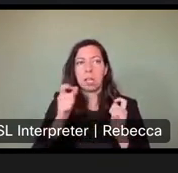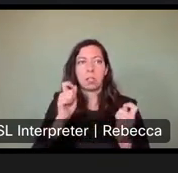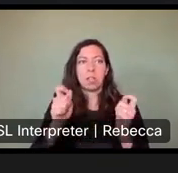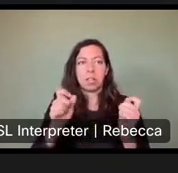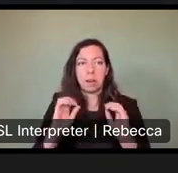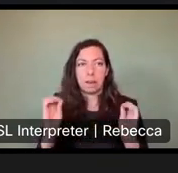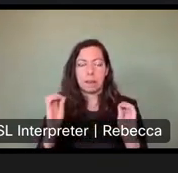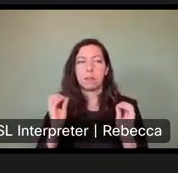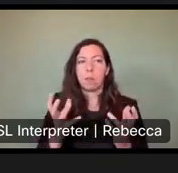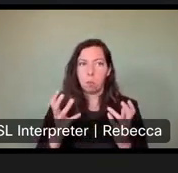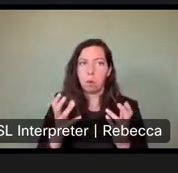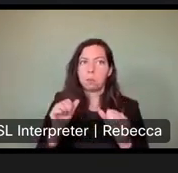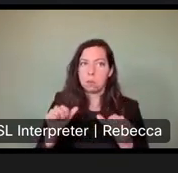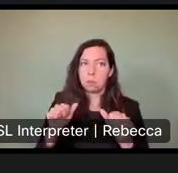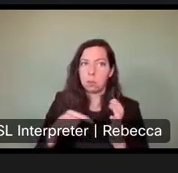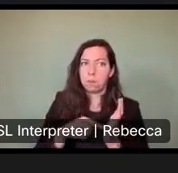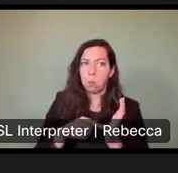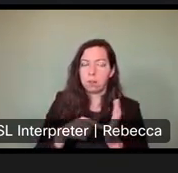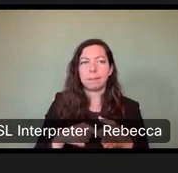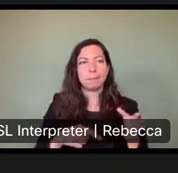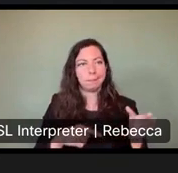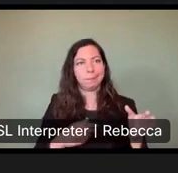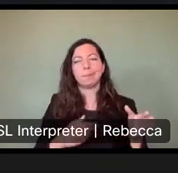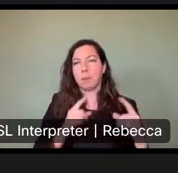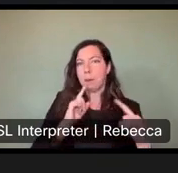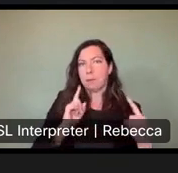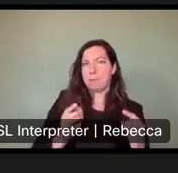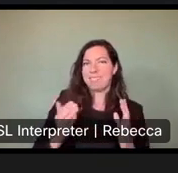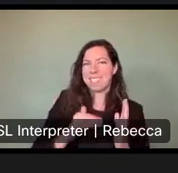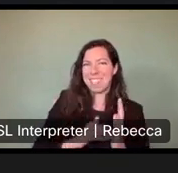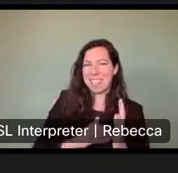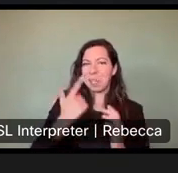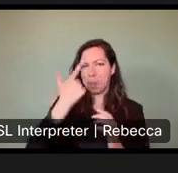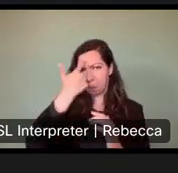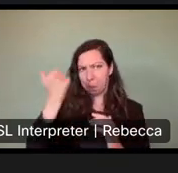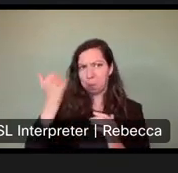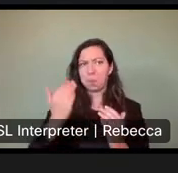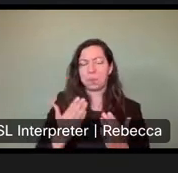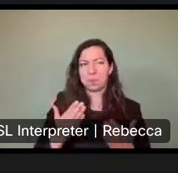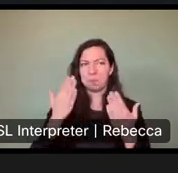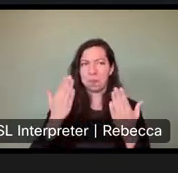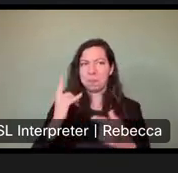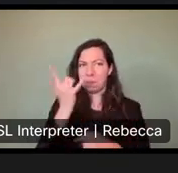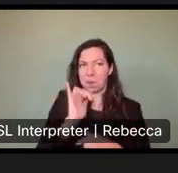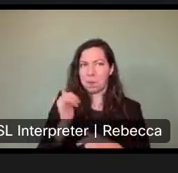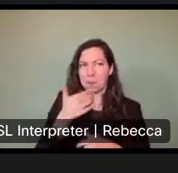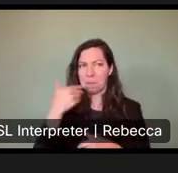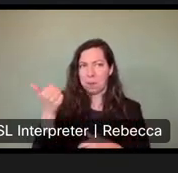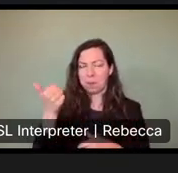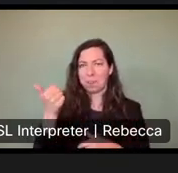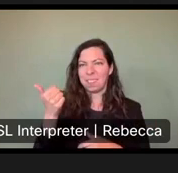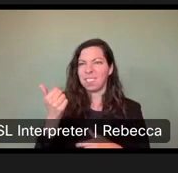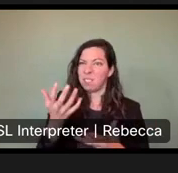Um, there again, we encourage you to make recommendations on. On how you feel we can better serve the seniors.